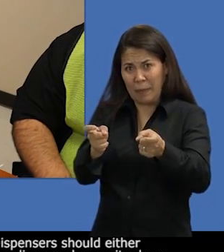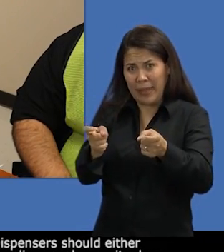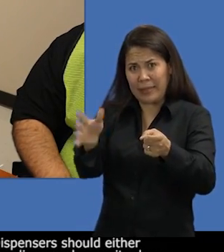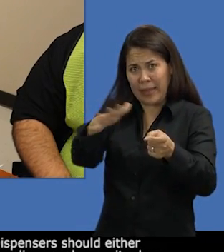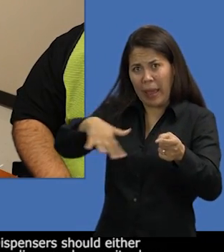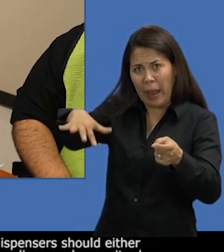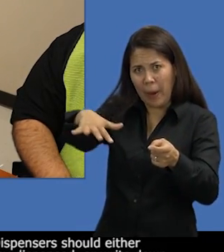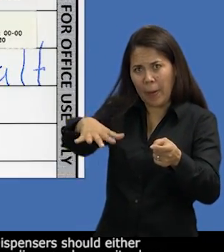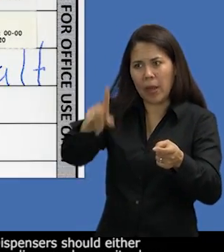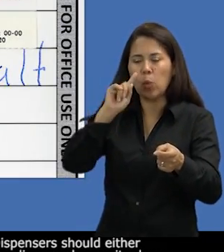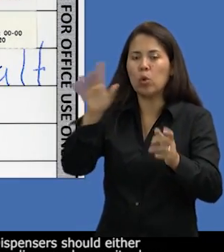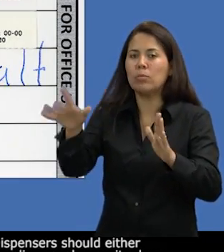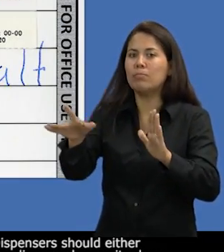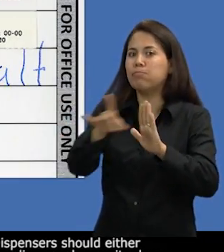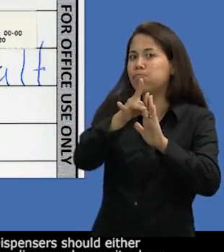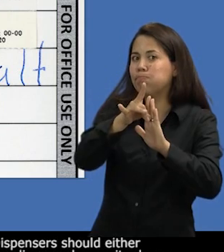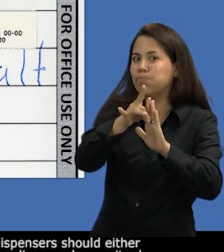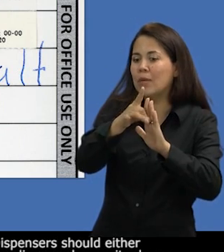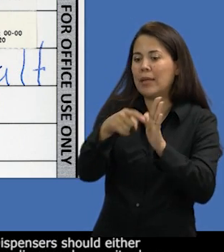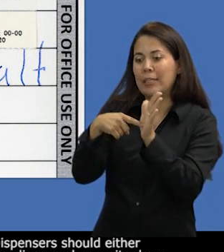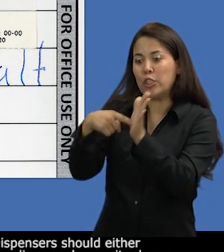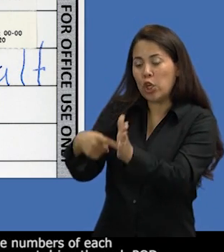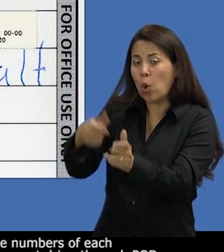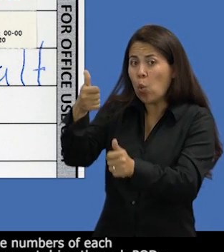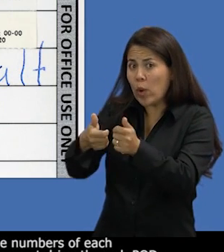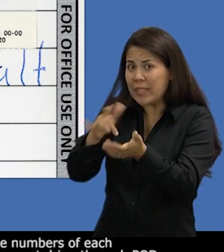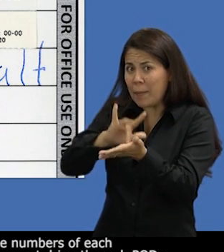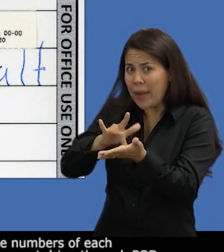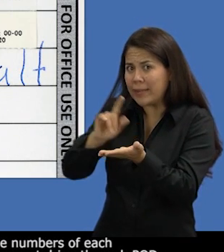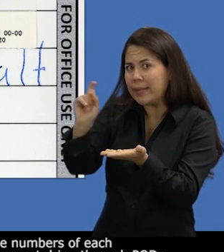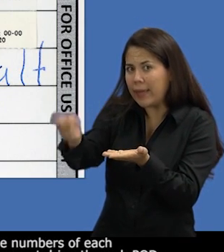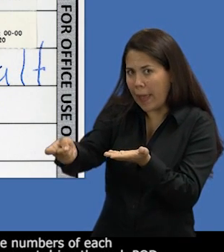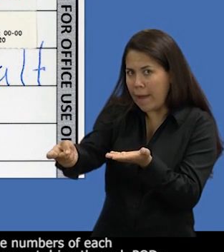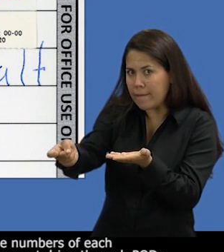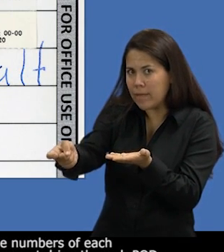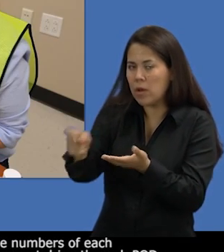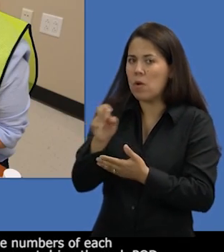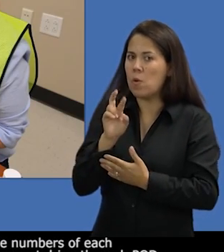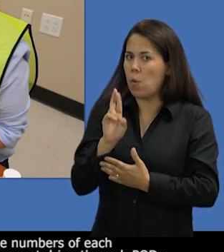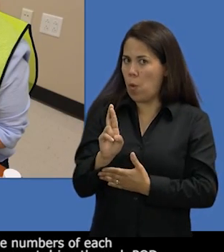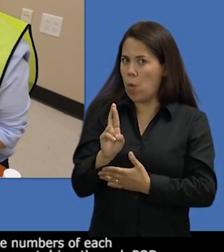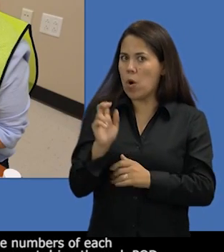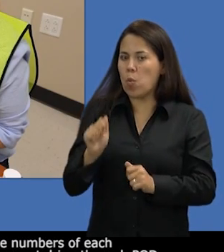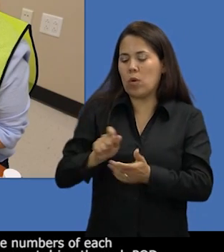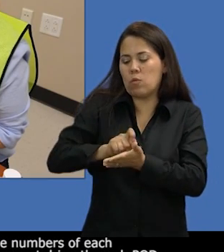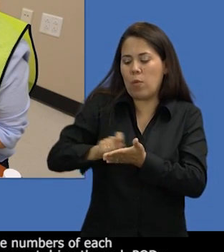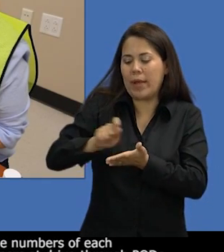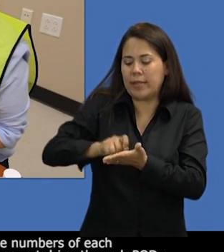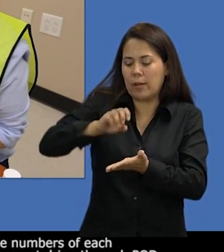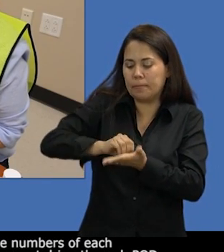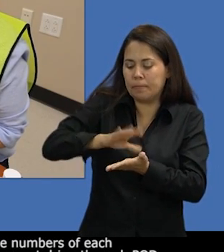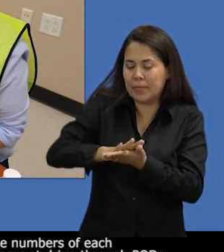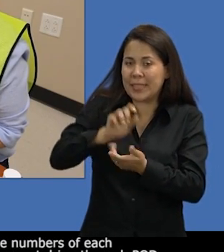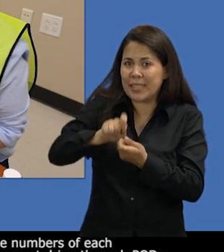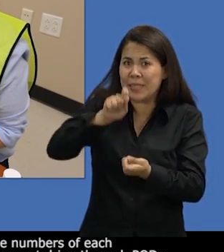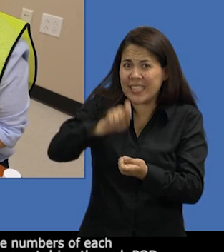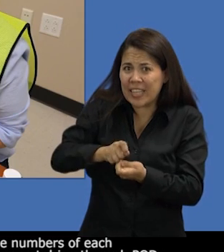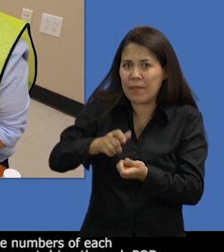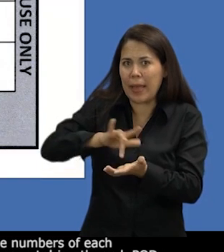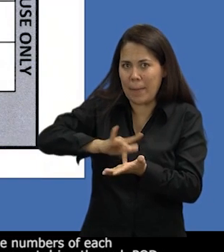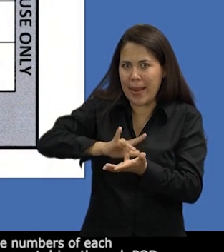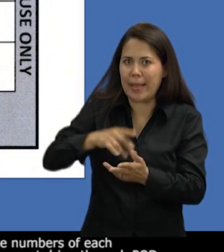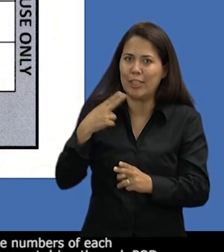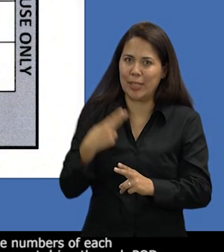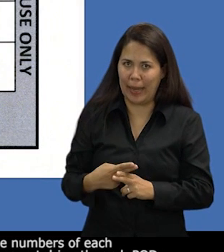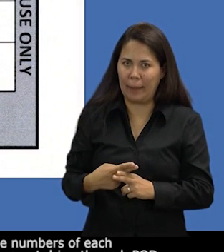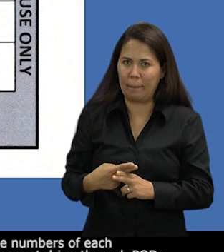dispensed or write down the medication name. Dispensers will also total the